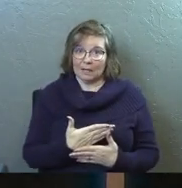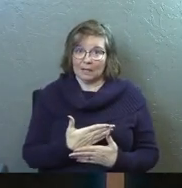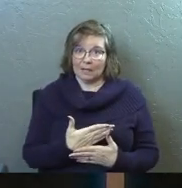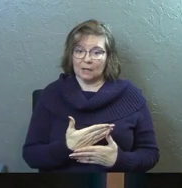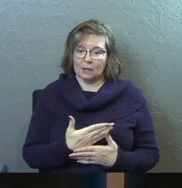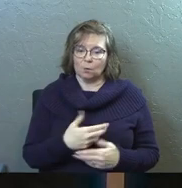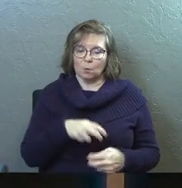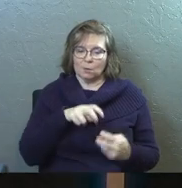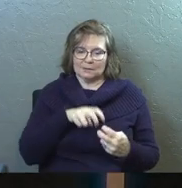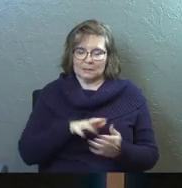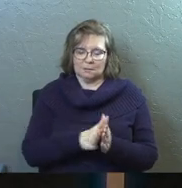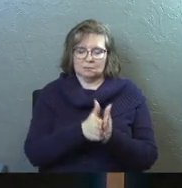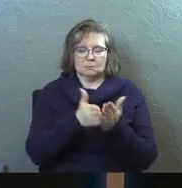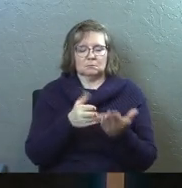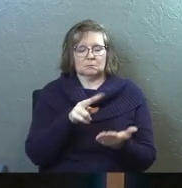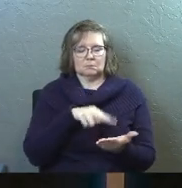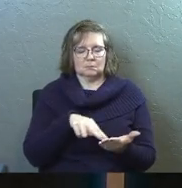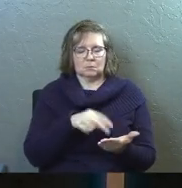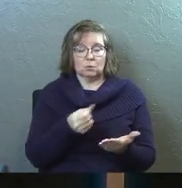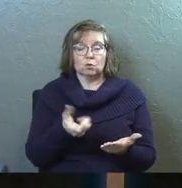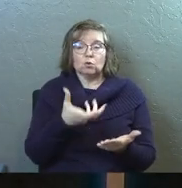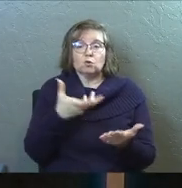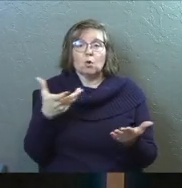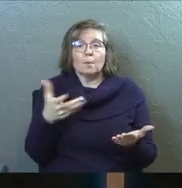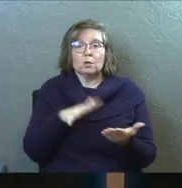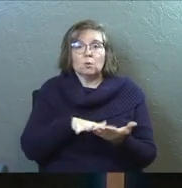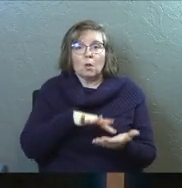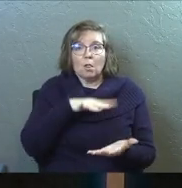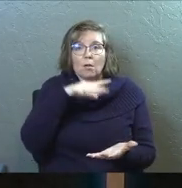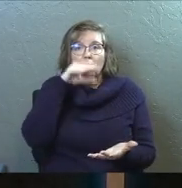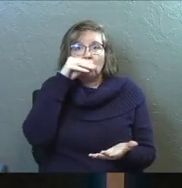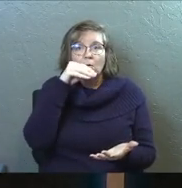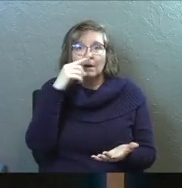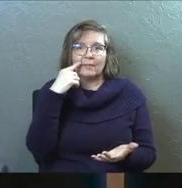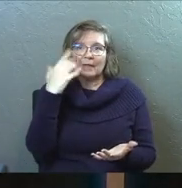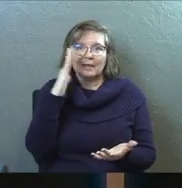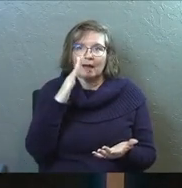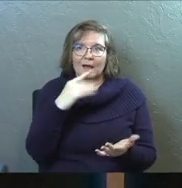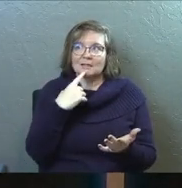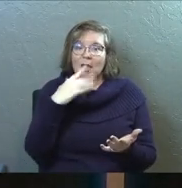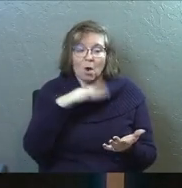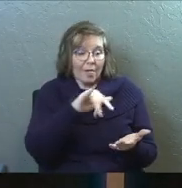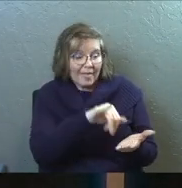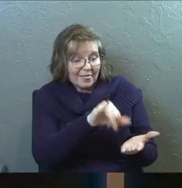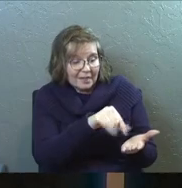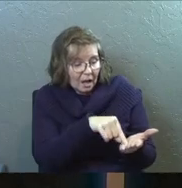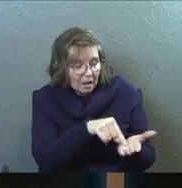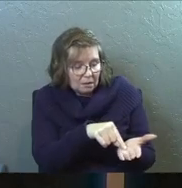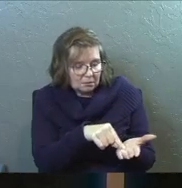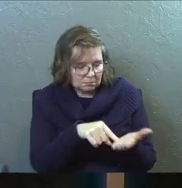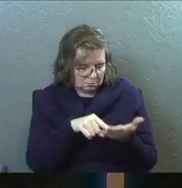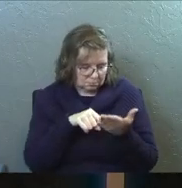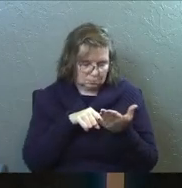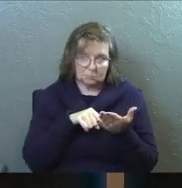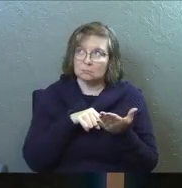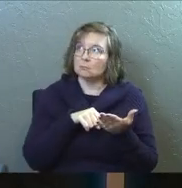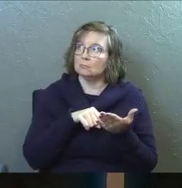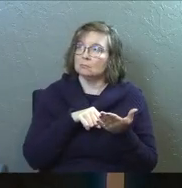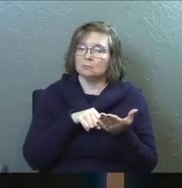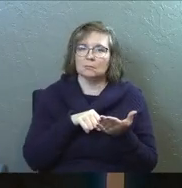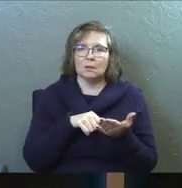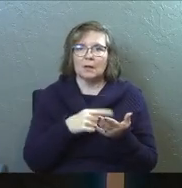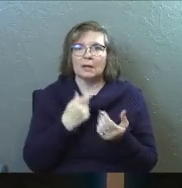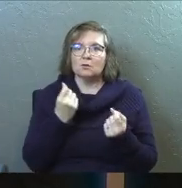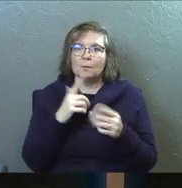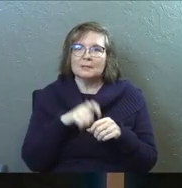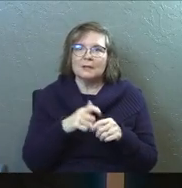time, when we just sit down and we read scripture, there's so much that I think God highlights. And I feel like this week I had it where God was like, think about